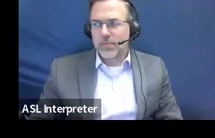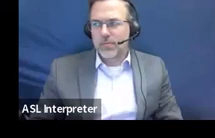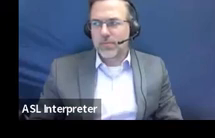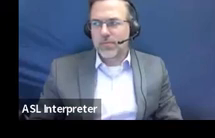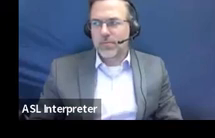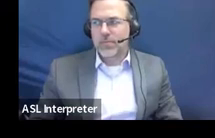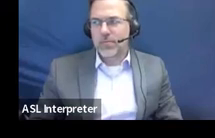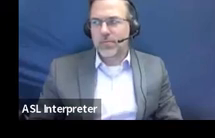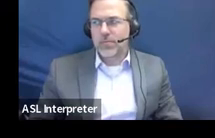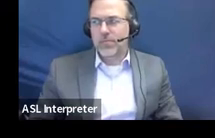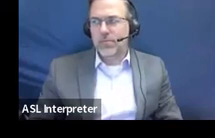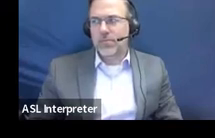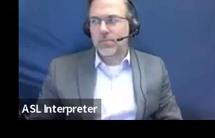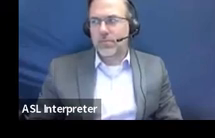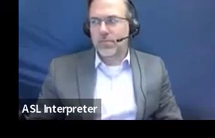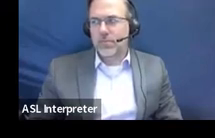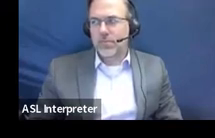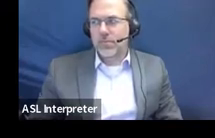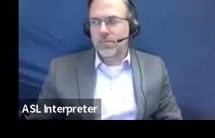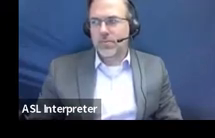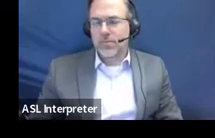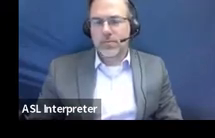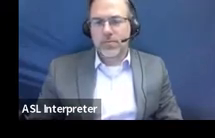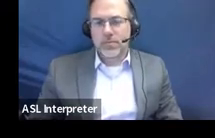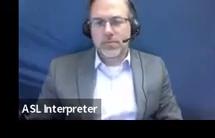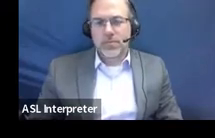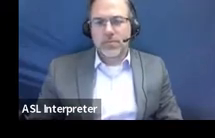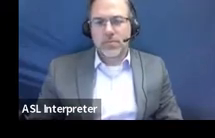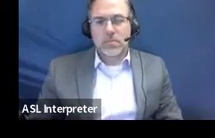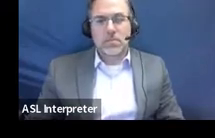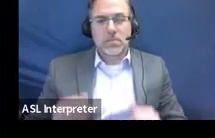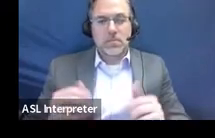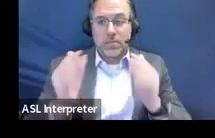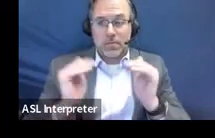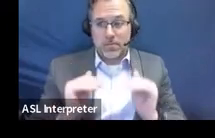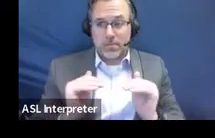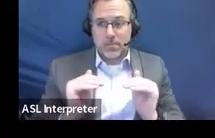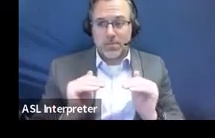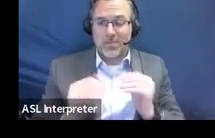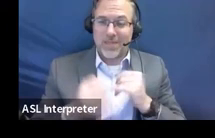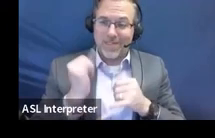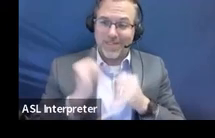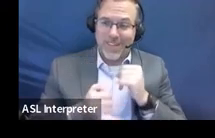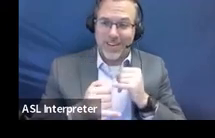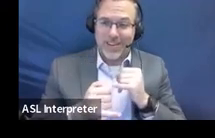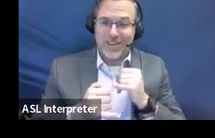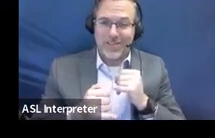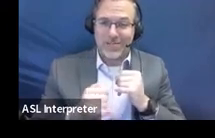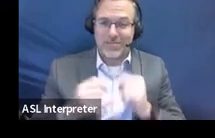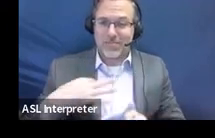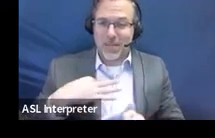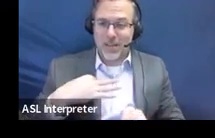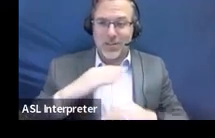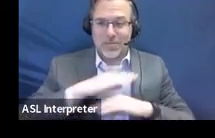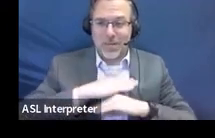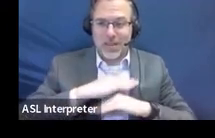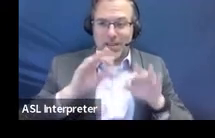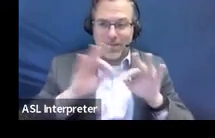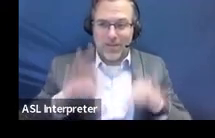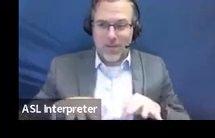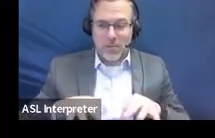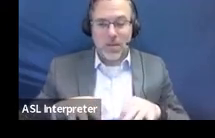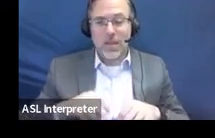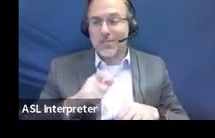Okay. So we're going to move on to our final eligibility form, which is our speech or